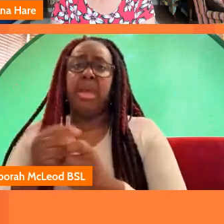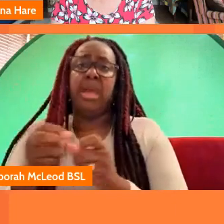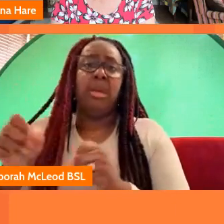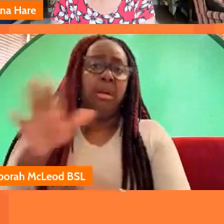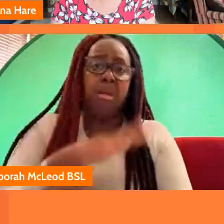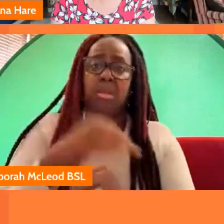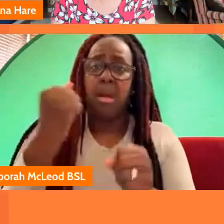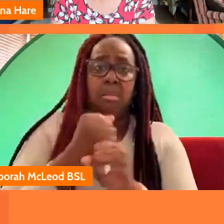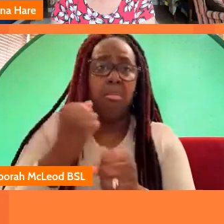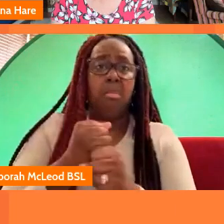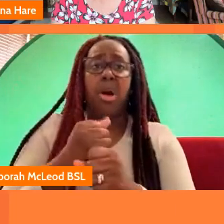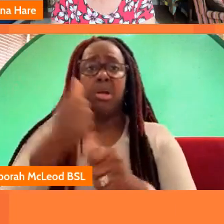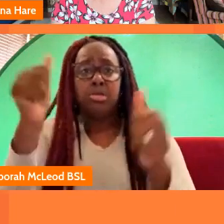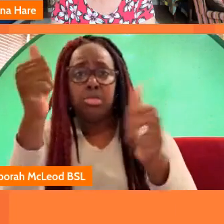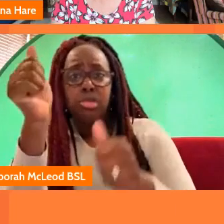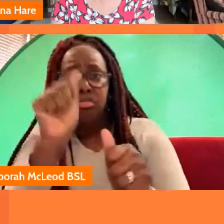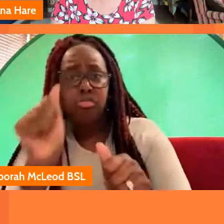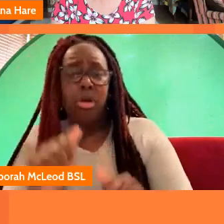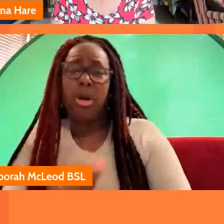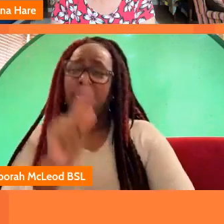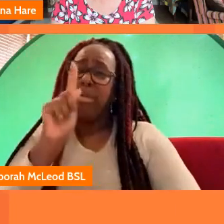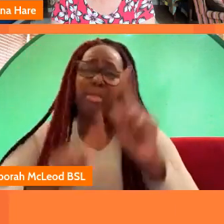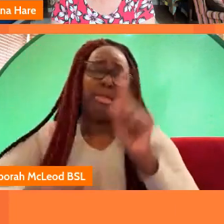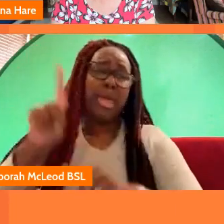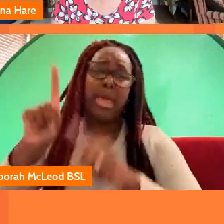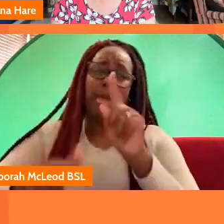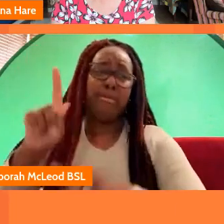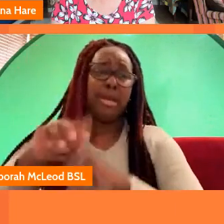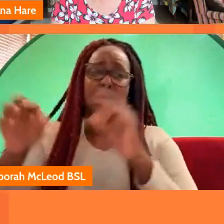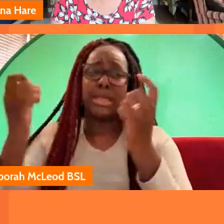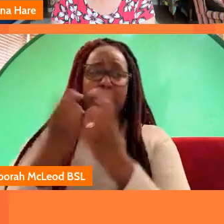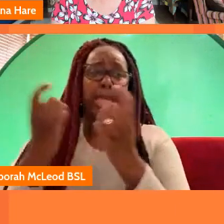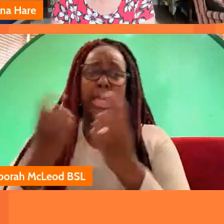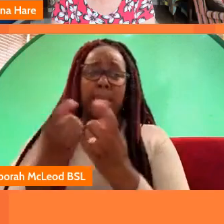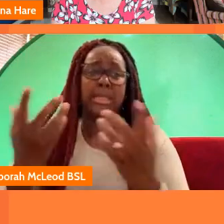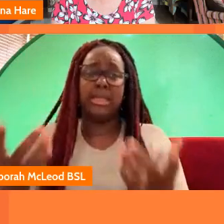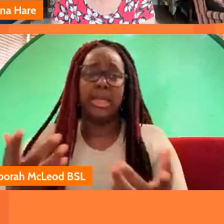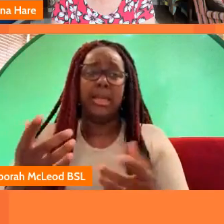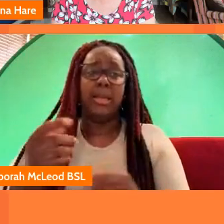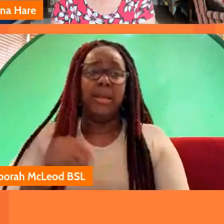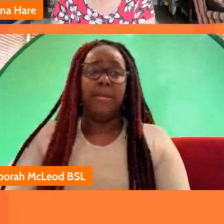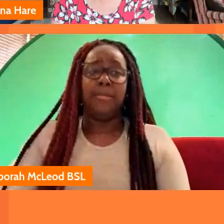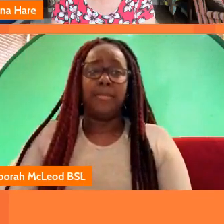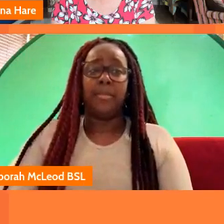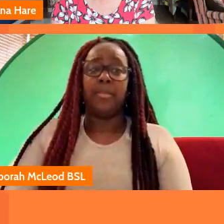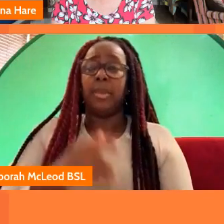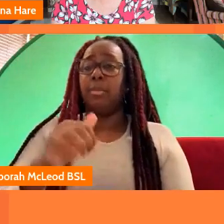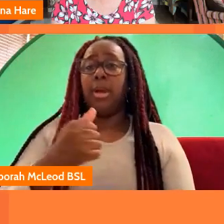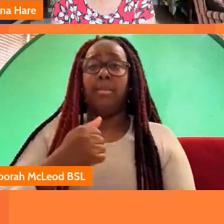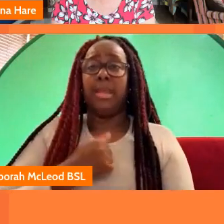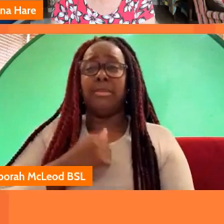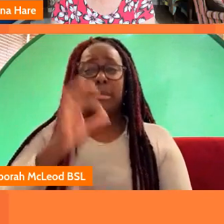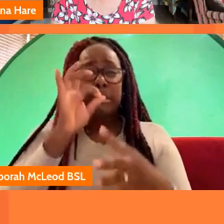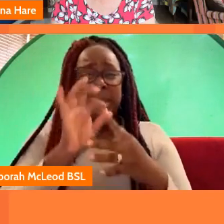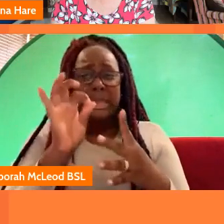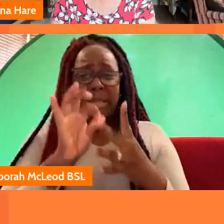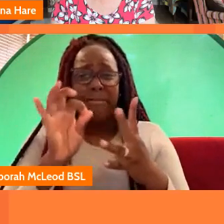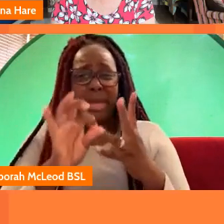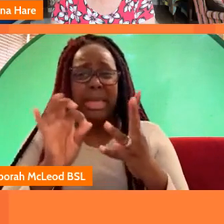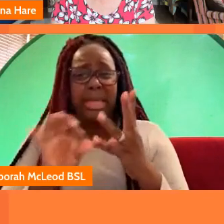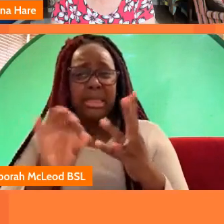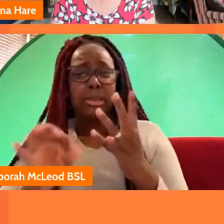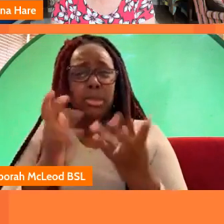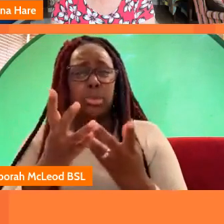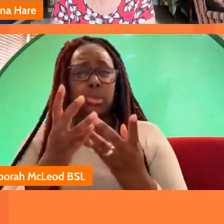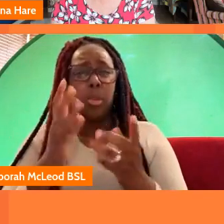crafters and within those we cover regional um talent and activity but of course that's very specific to those programs whereas i